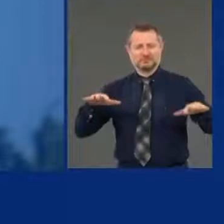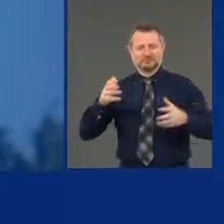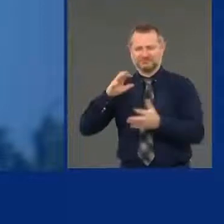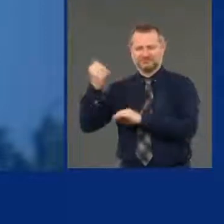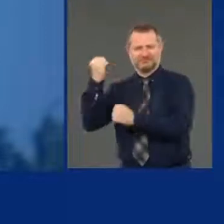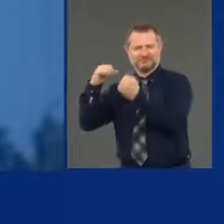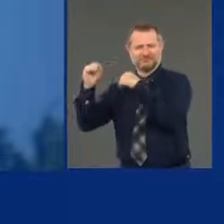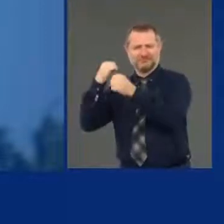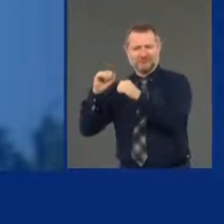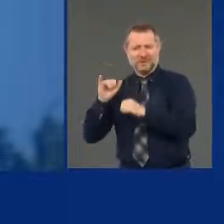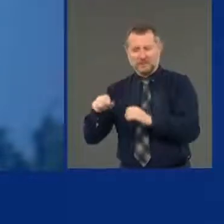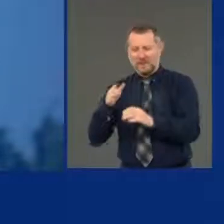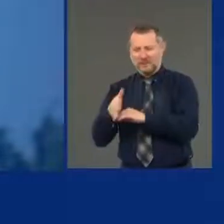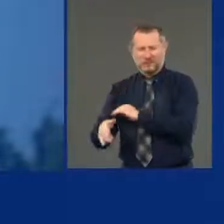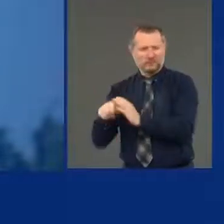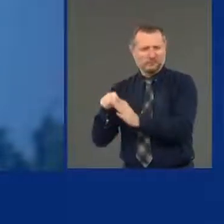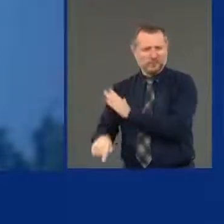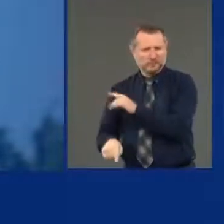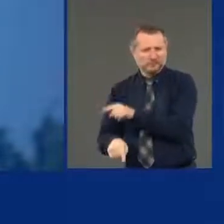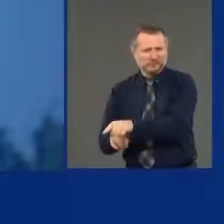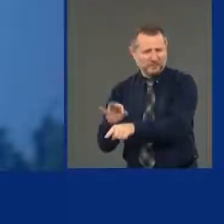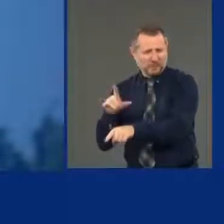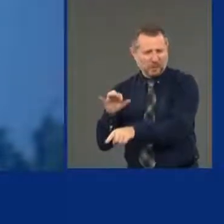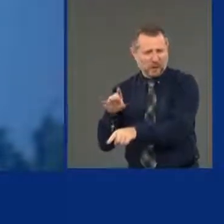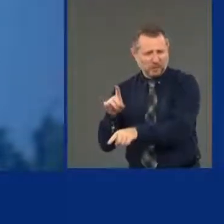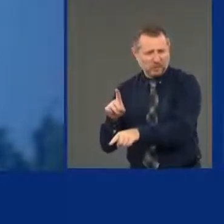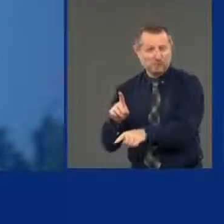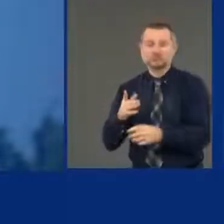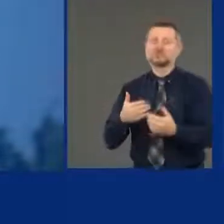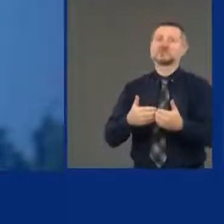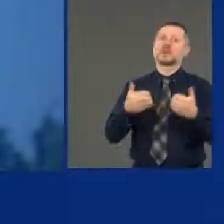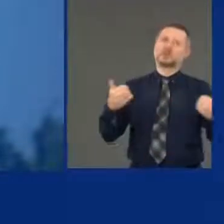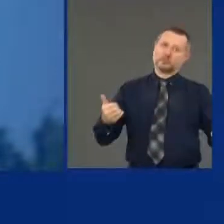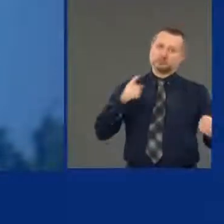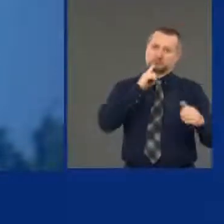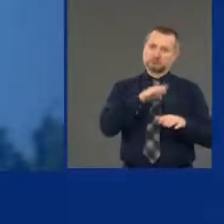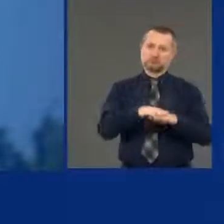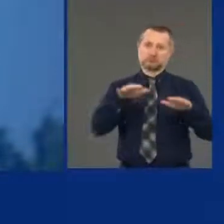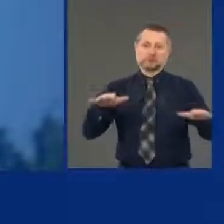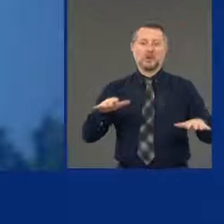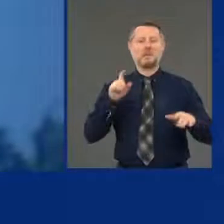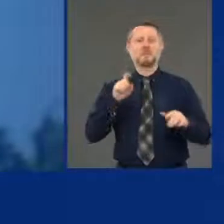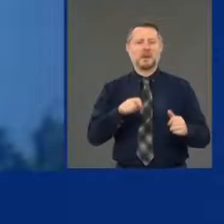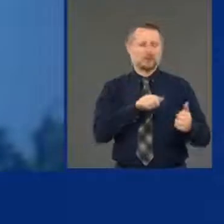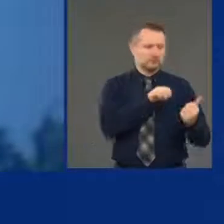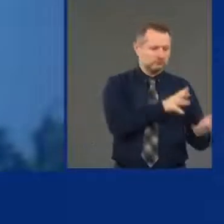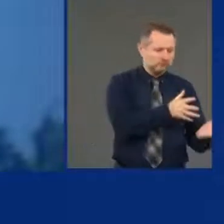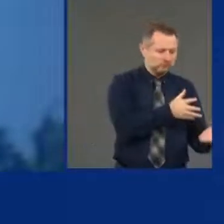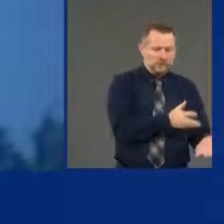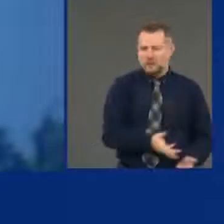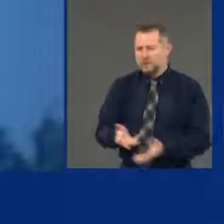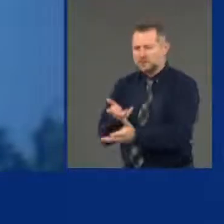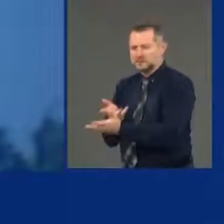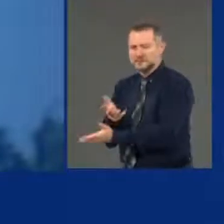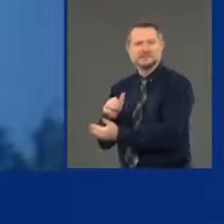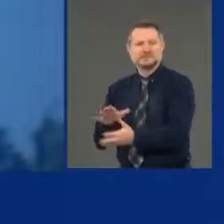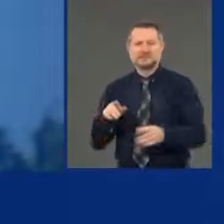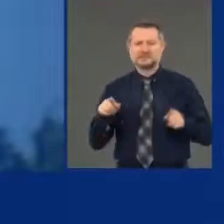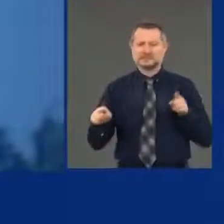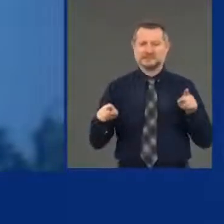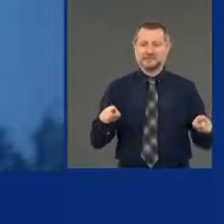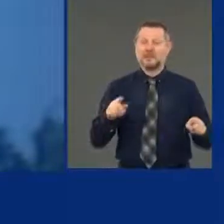They are separate. They have to be dealt with separately. There's obviously also an intersection between the two.